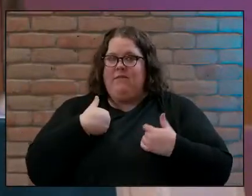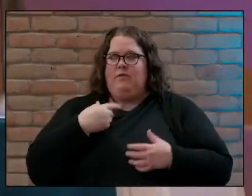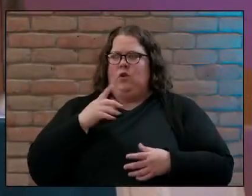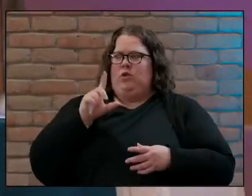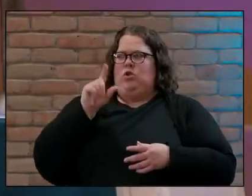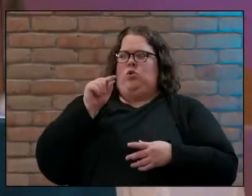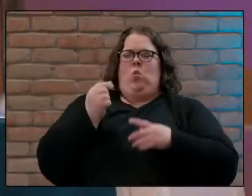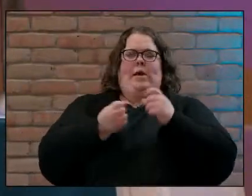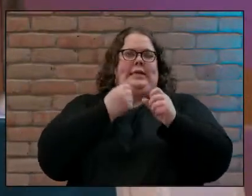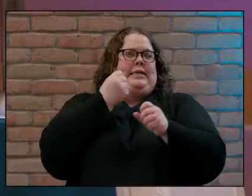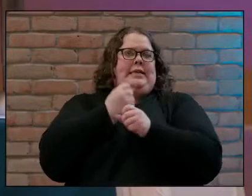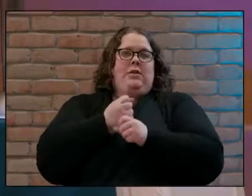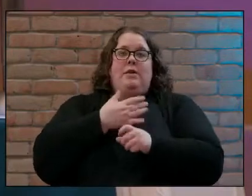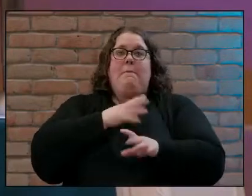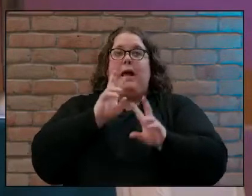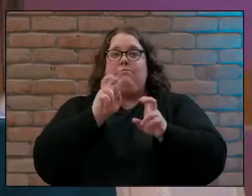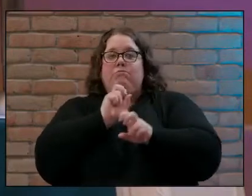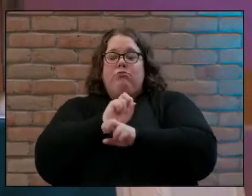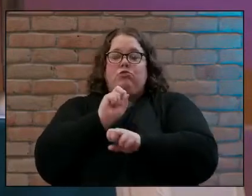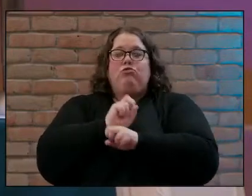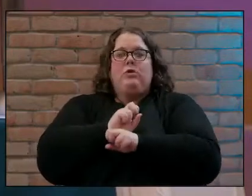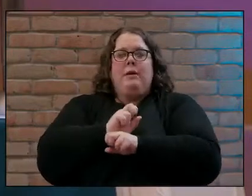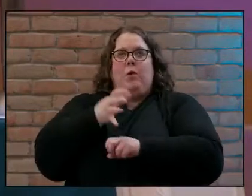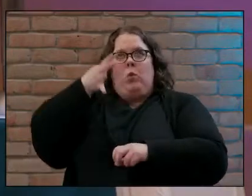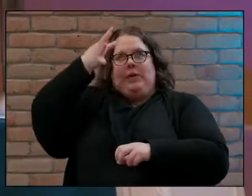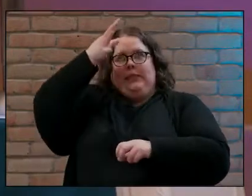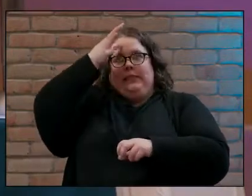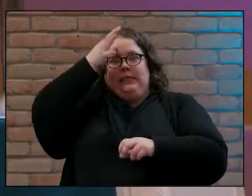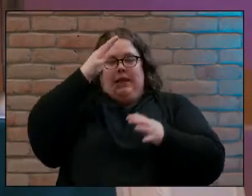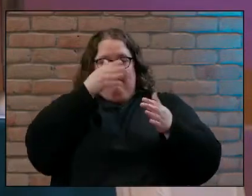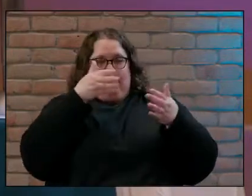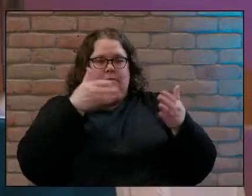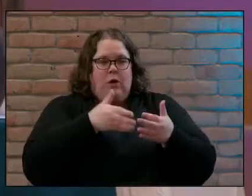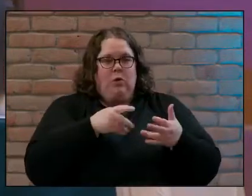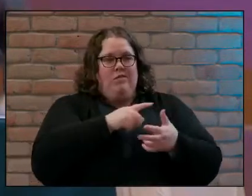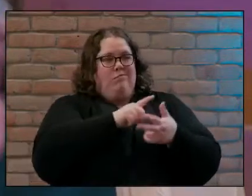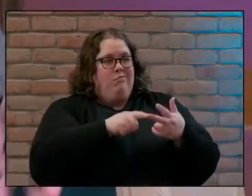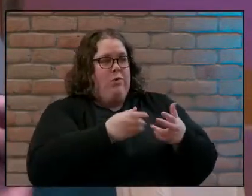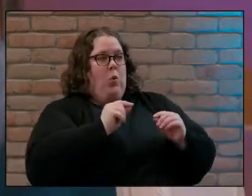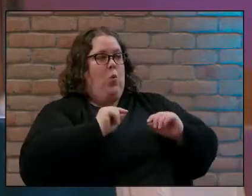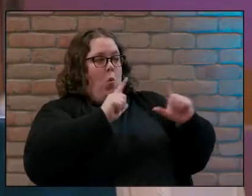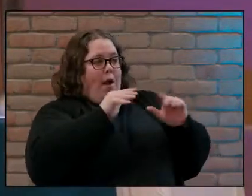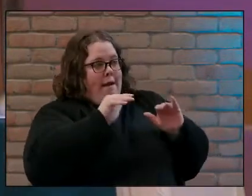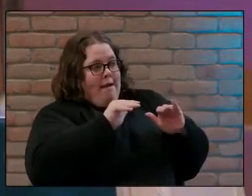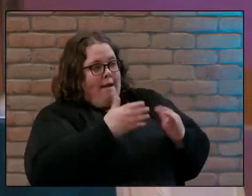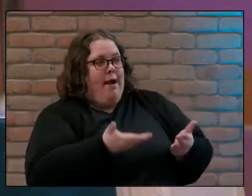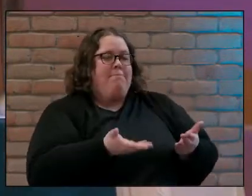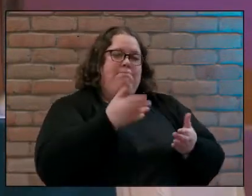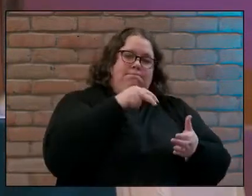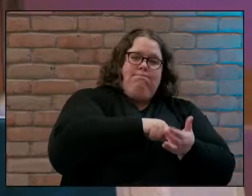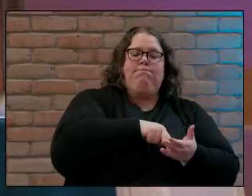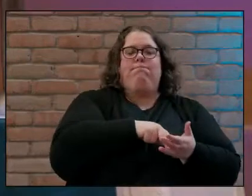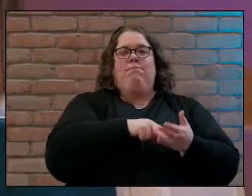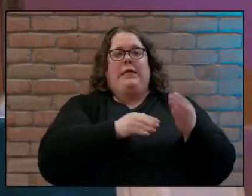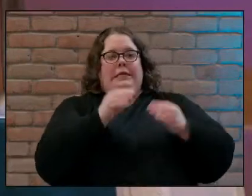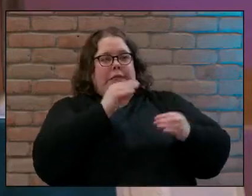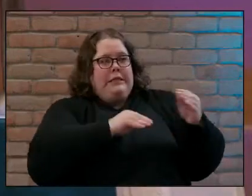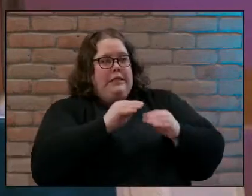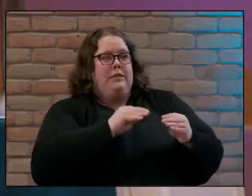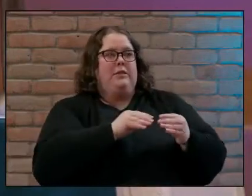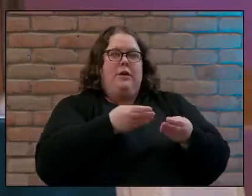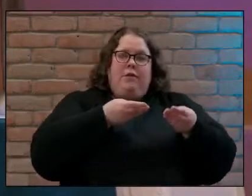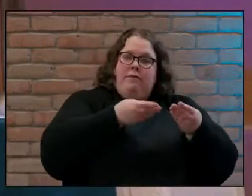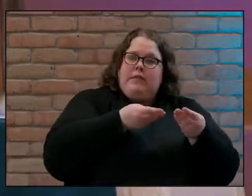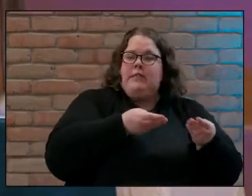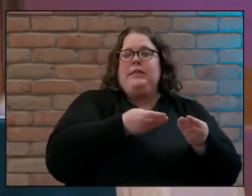was very dad oriented to get kids up out of bed pack some lunches help them get dressed get in the car lots